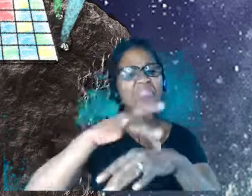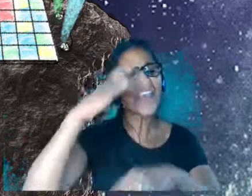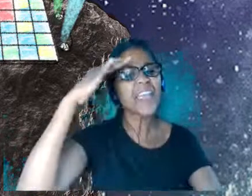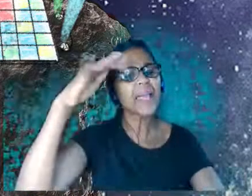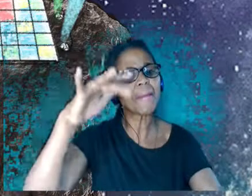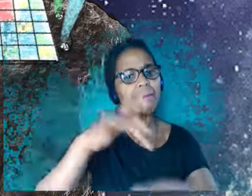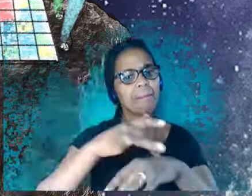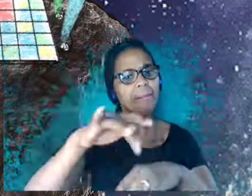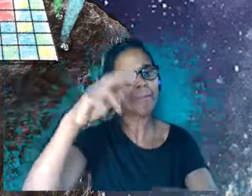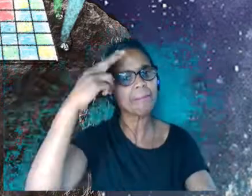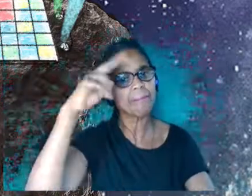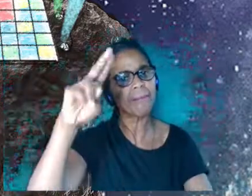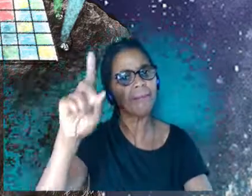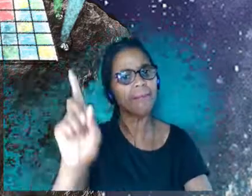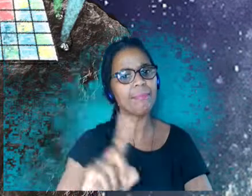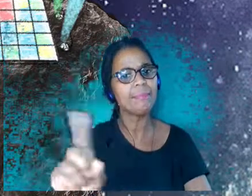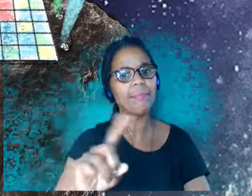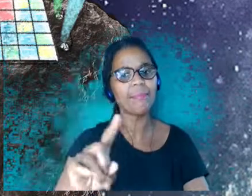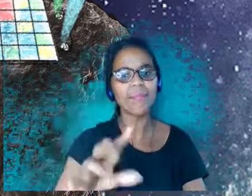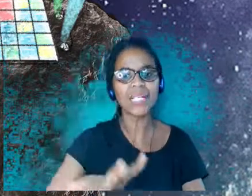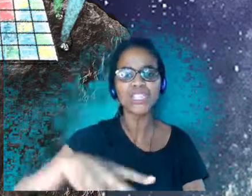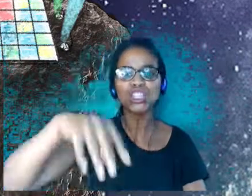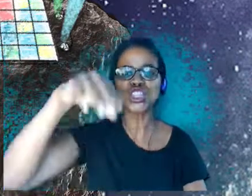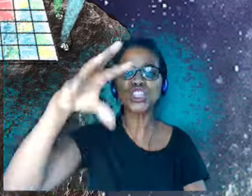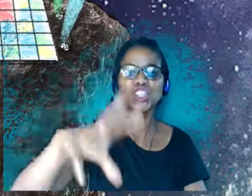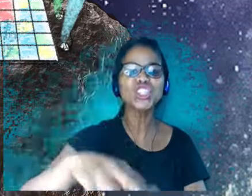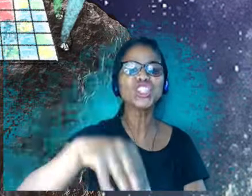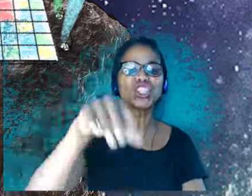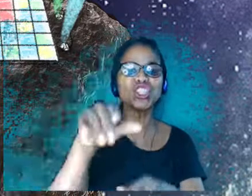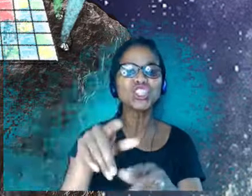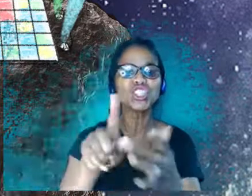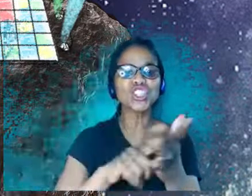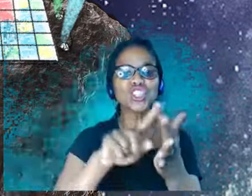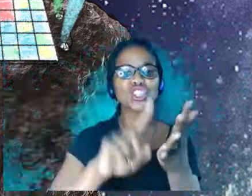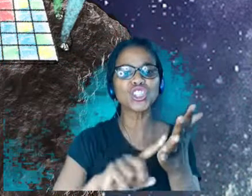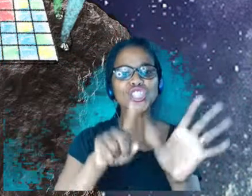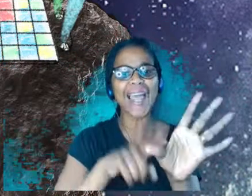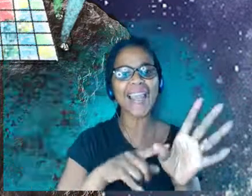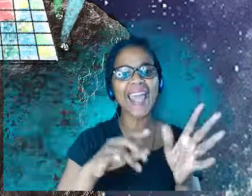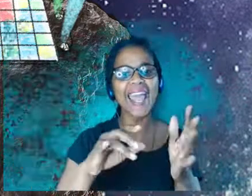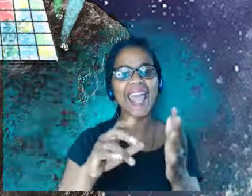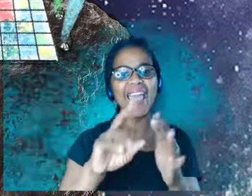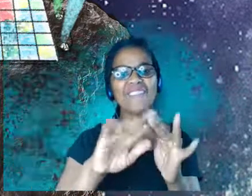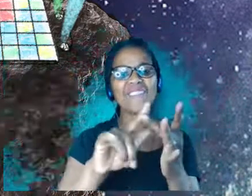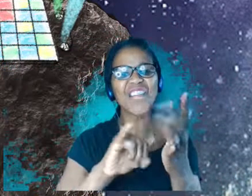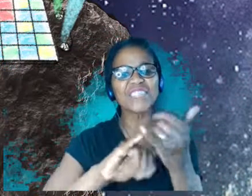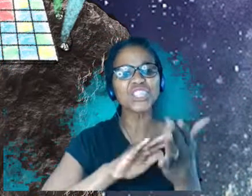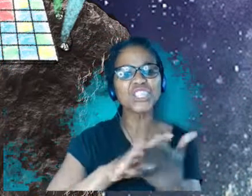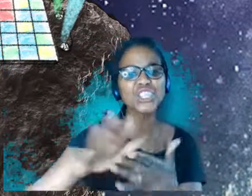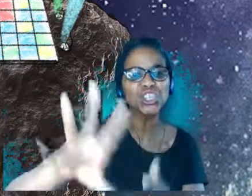like different jellyfish kind of animations within the cameras, which was quite interesting.